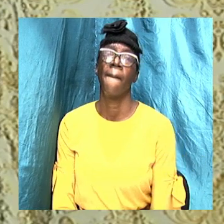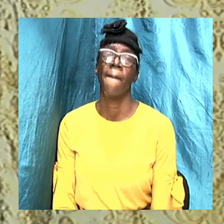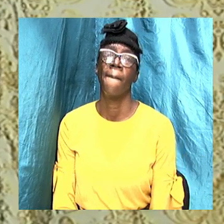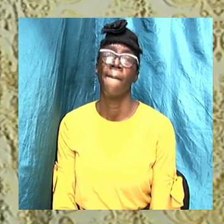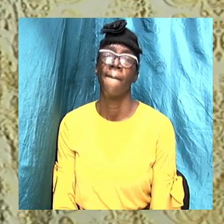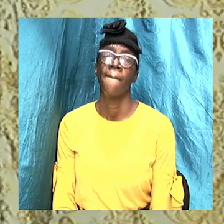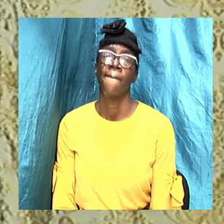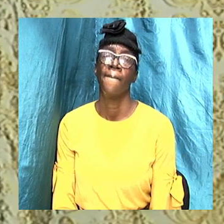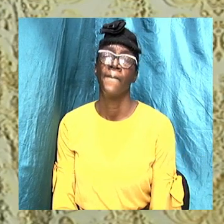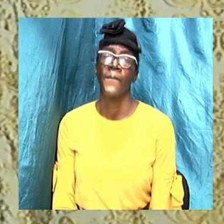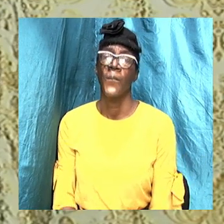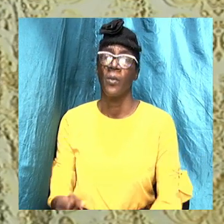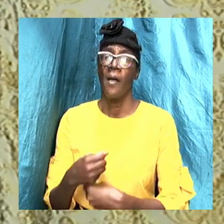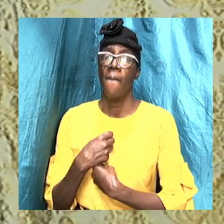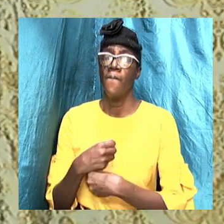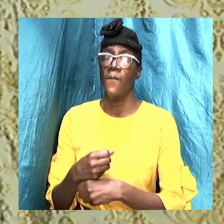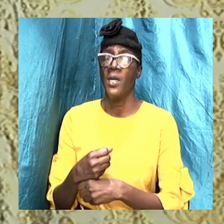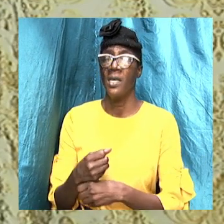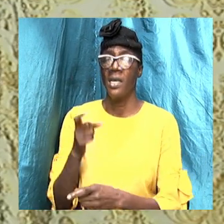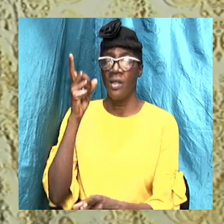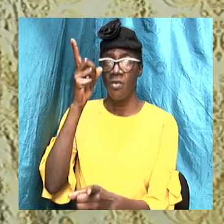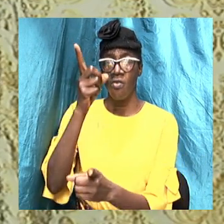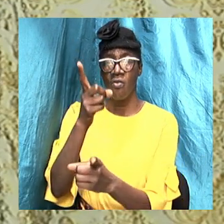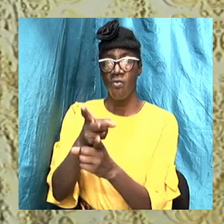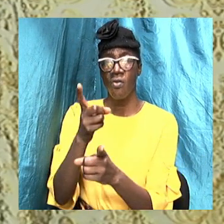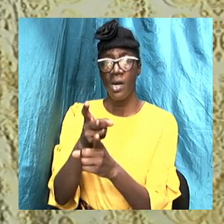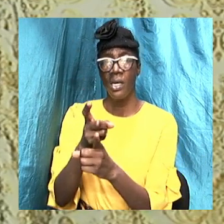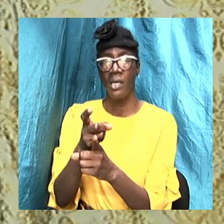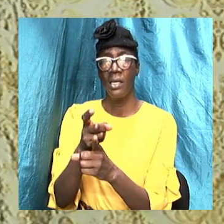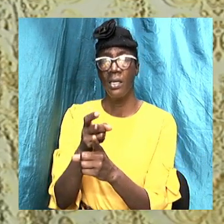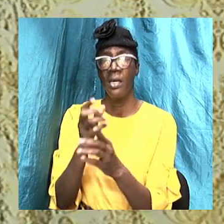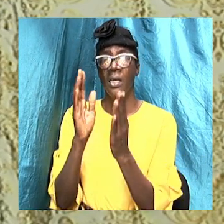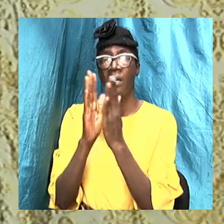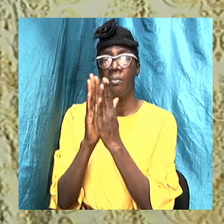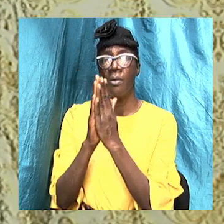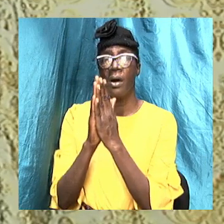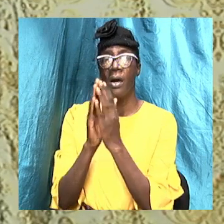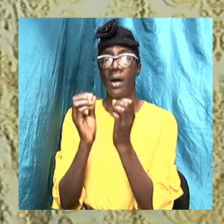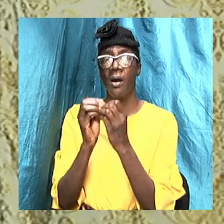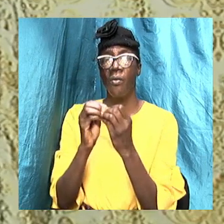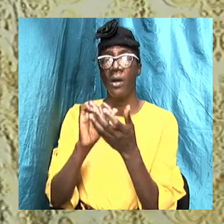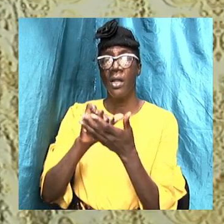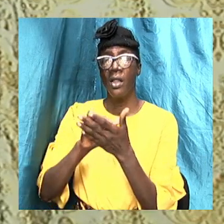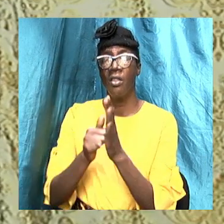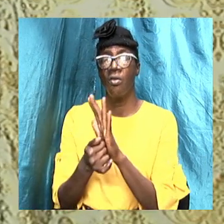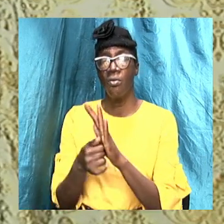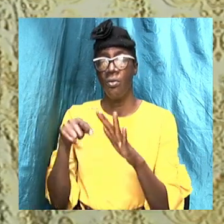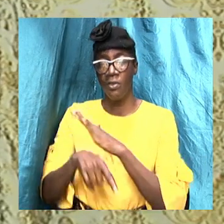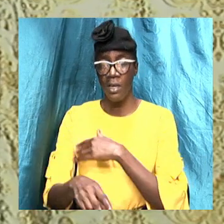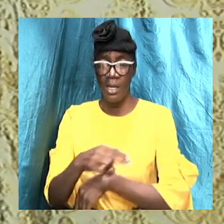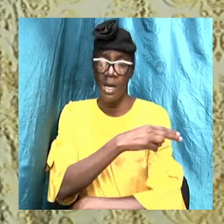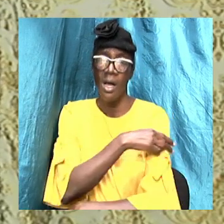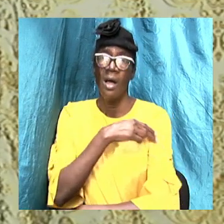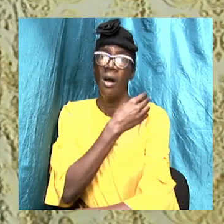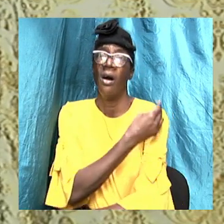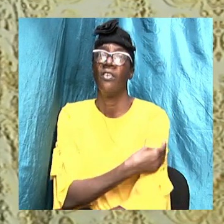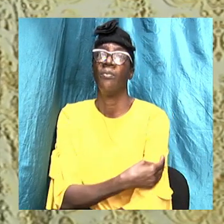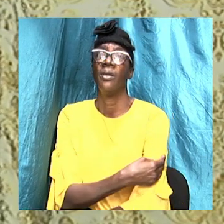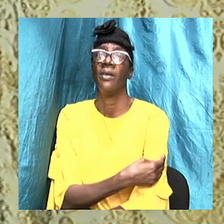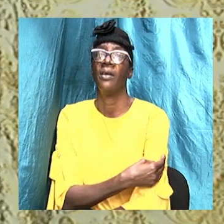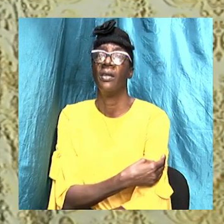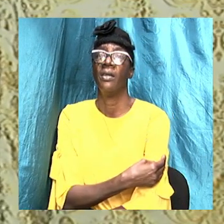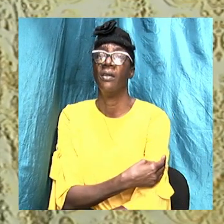and try to make it right. And our prayers are with those who are in the hospitals, but